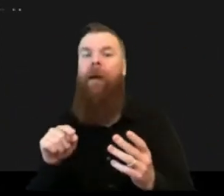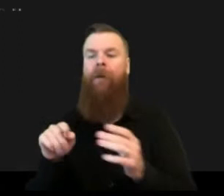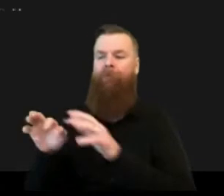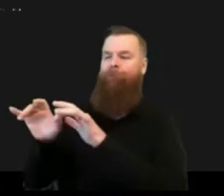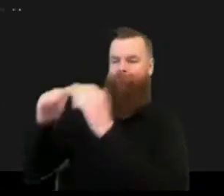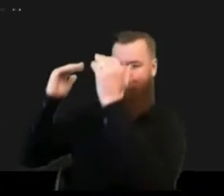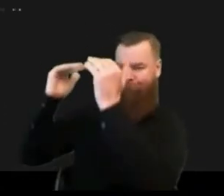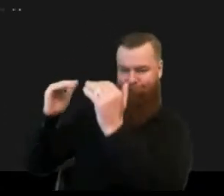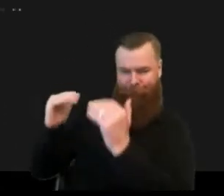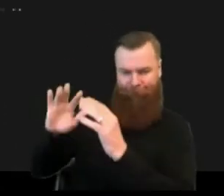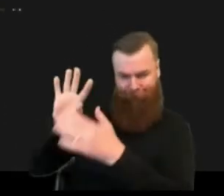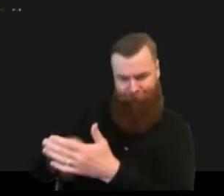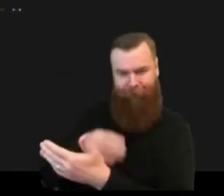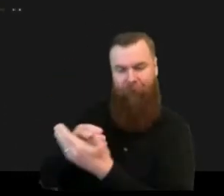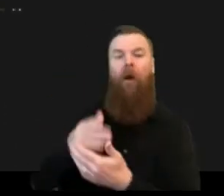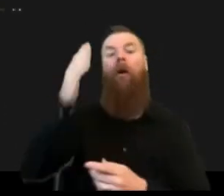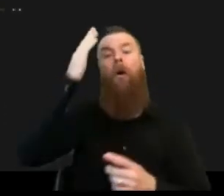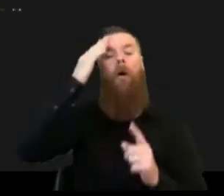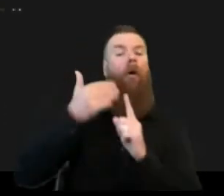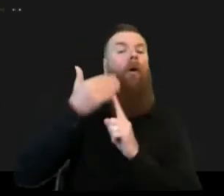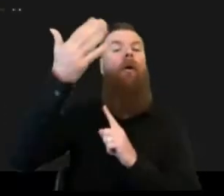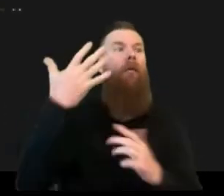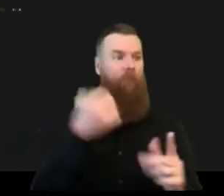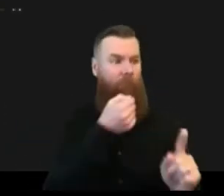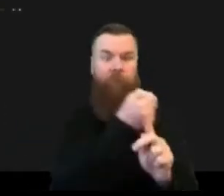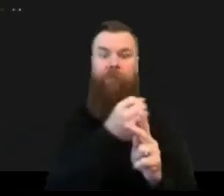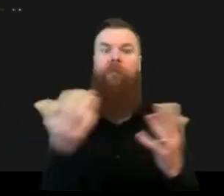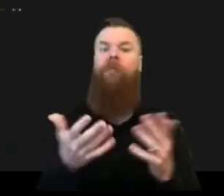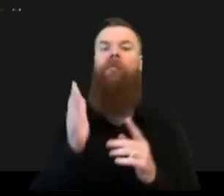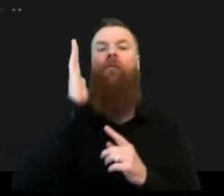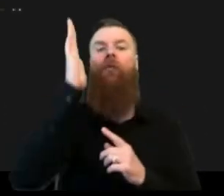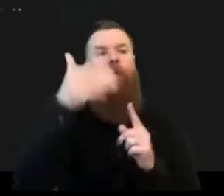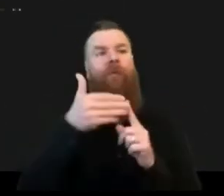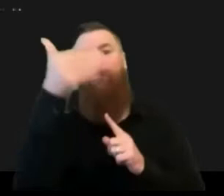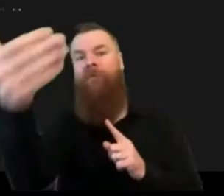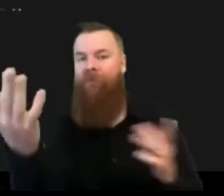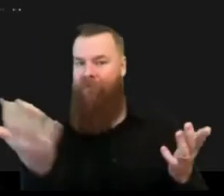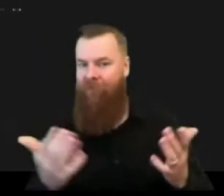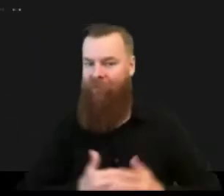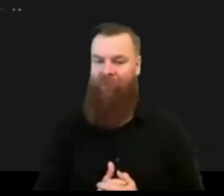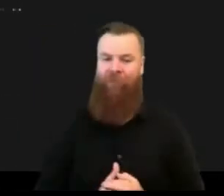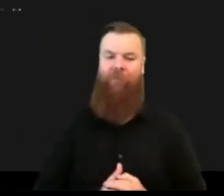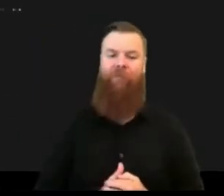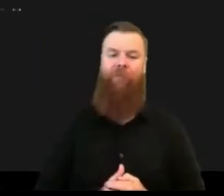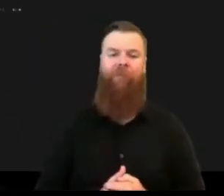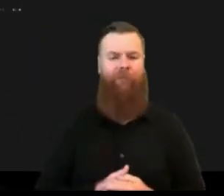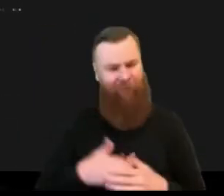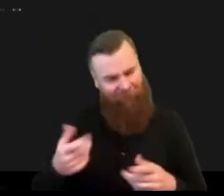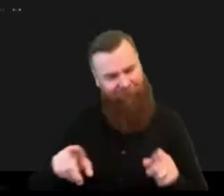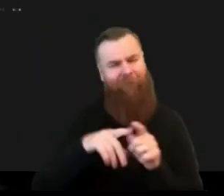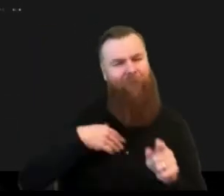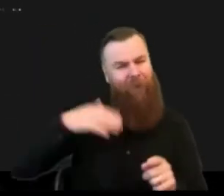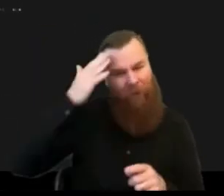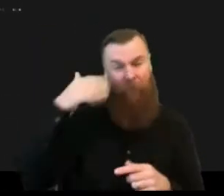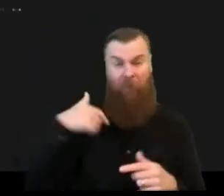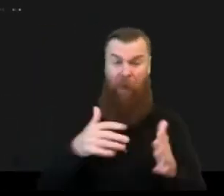um you know the information many times is available but why we do see you know a great increase in the in the